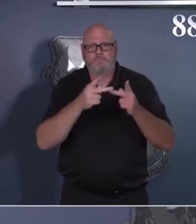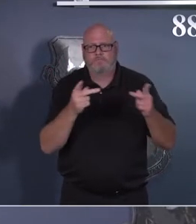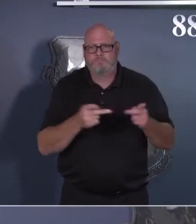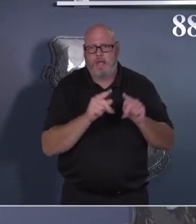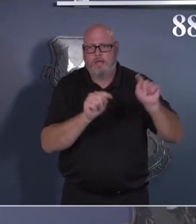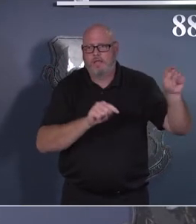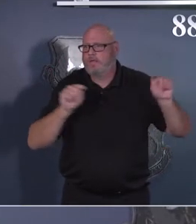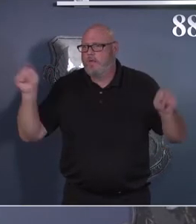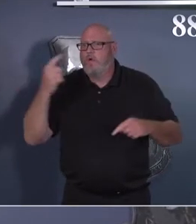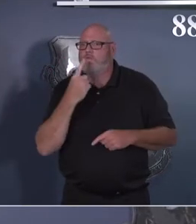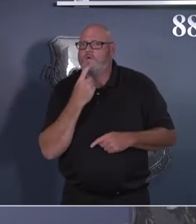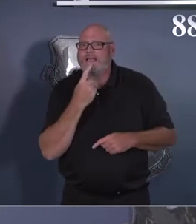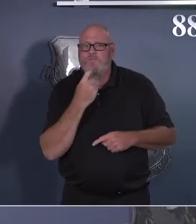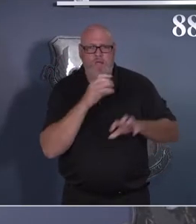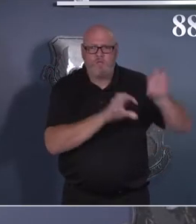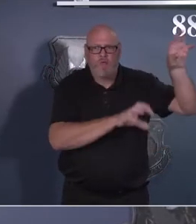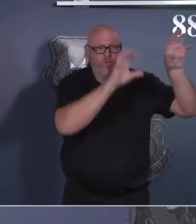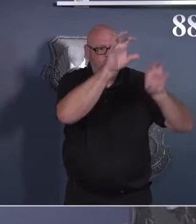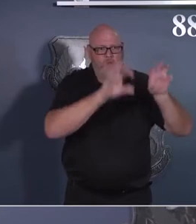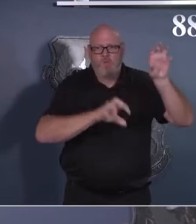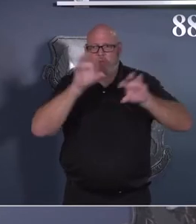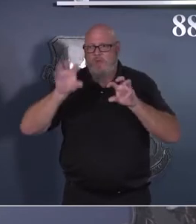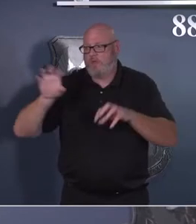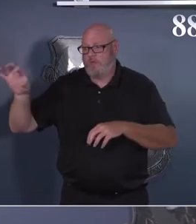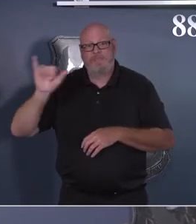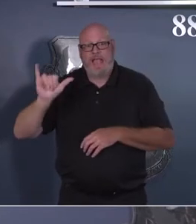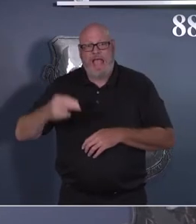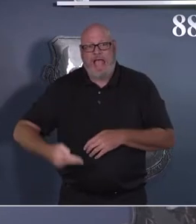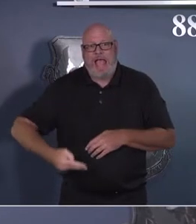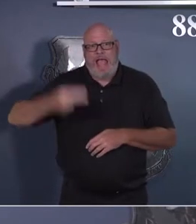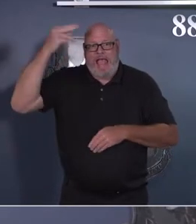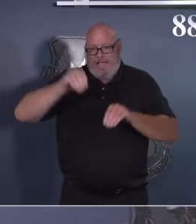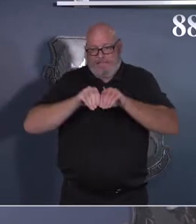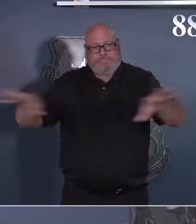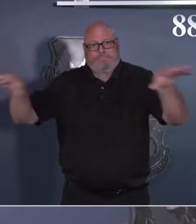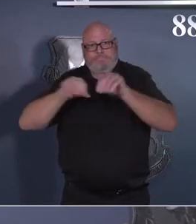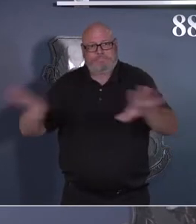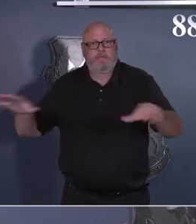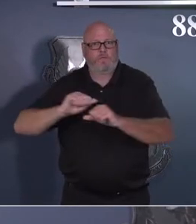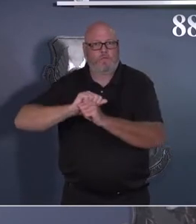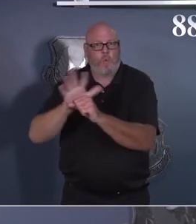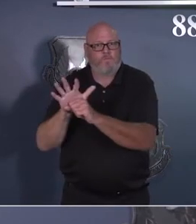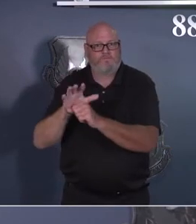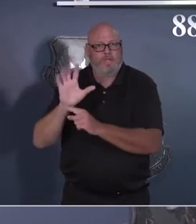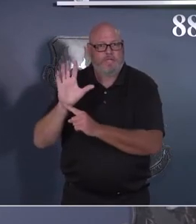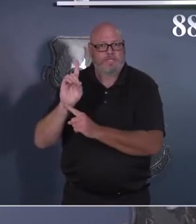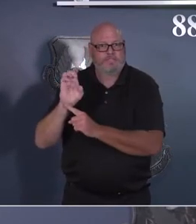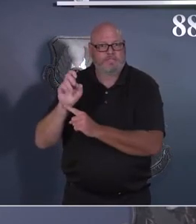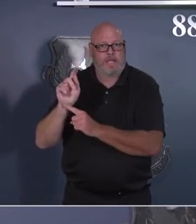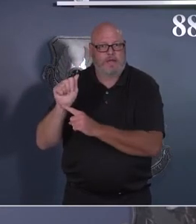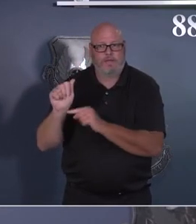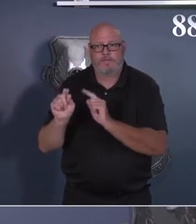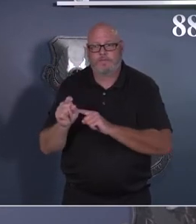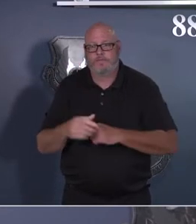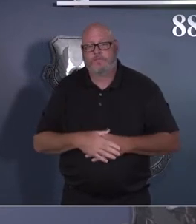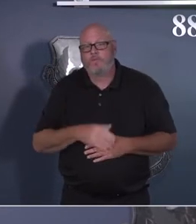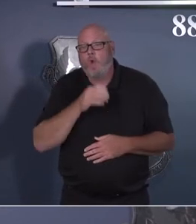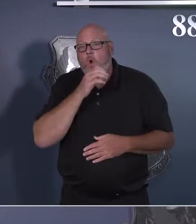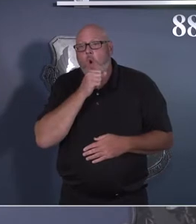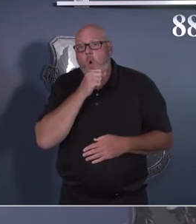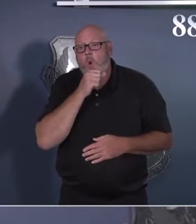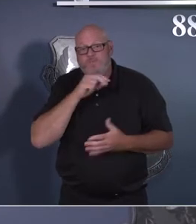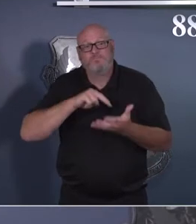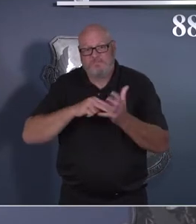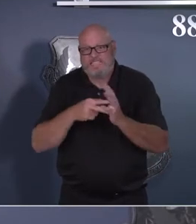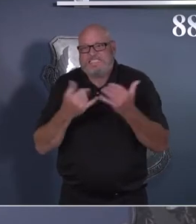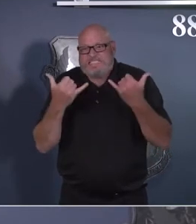transmission. Areas that are orange, which indicates substantial community transmission. Yellow for moderate and blue for